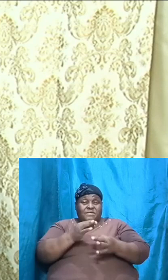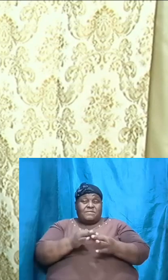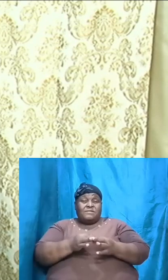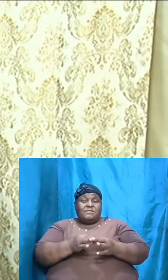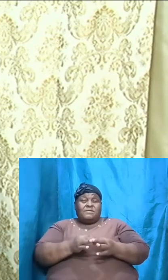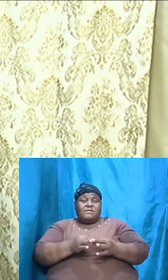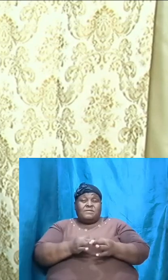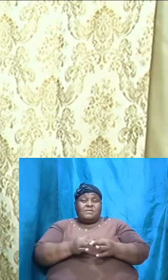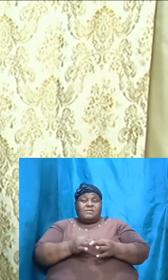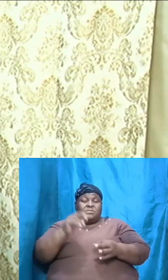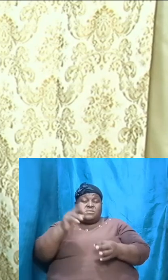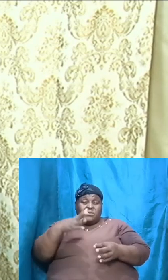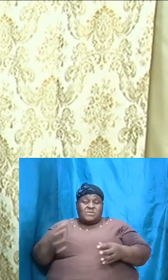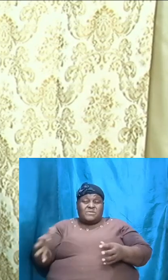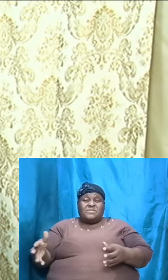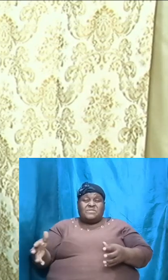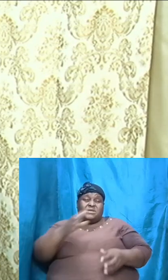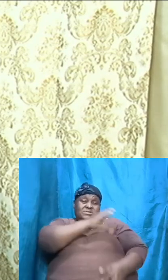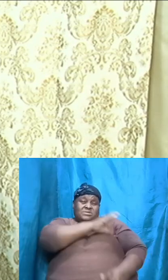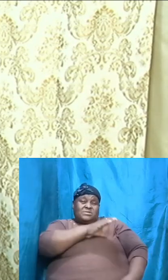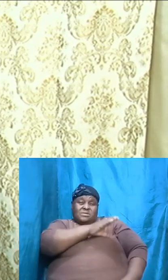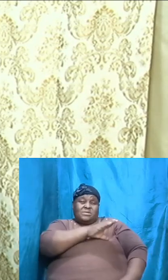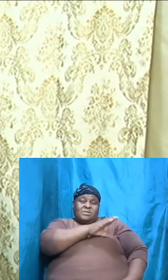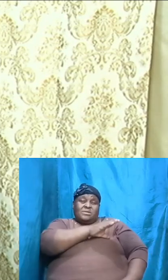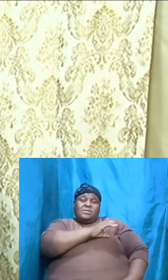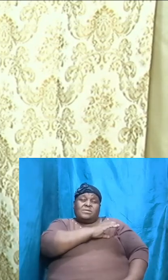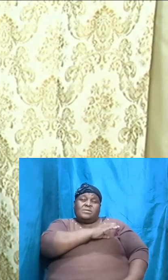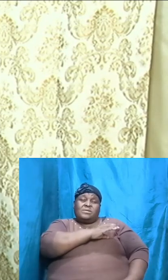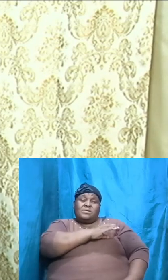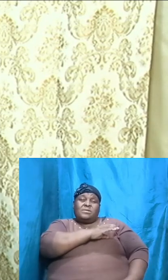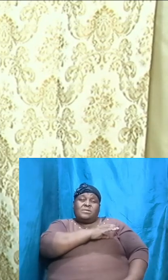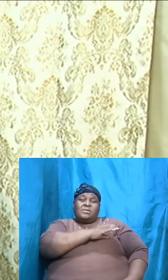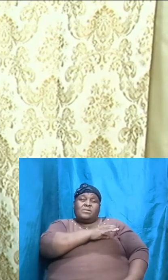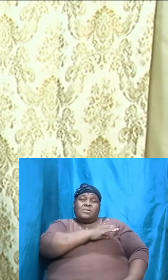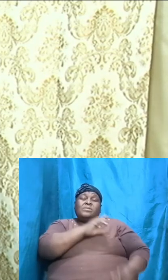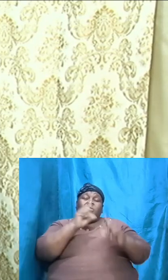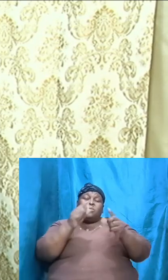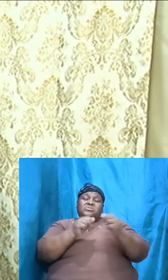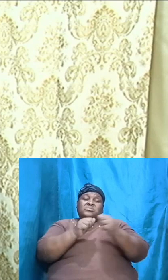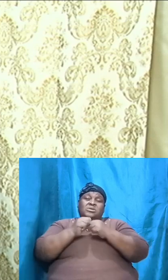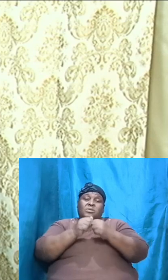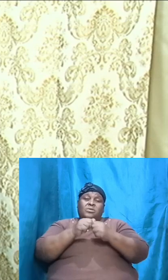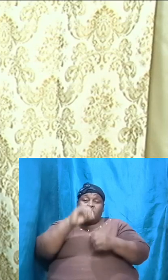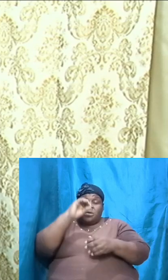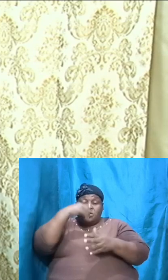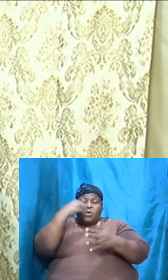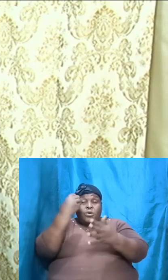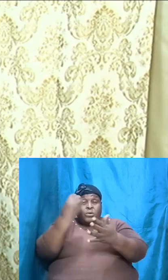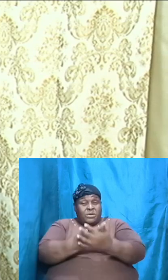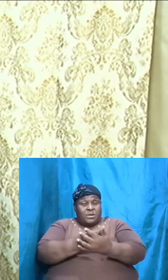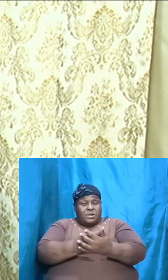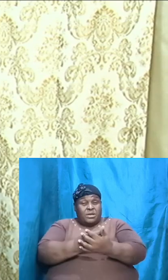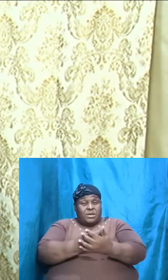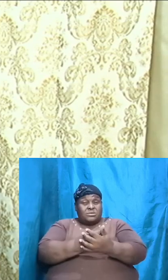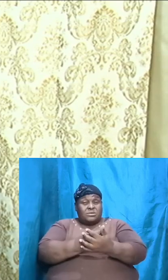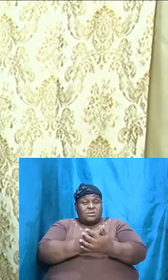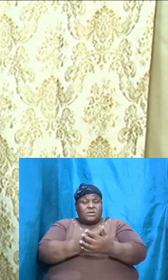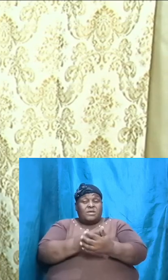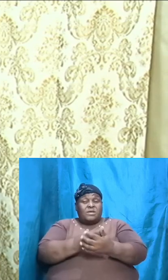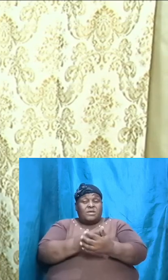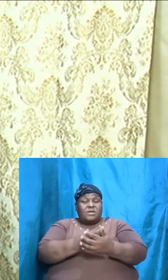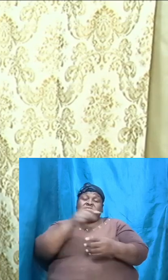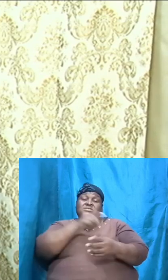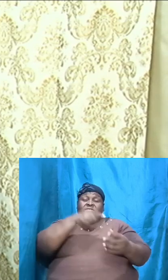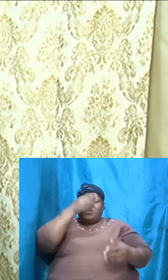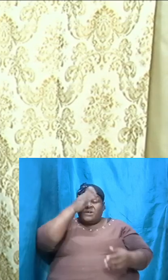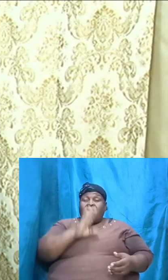go hand in hand he was obedient to the voice of the Lord yes obedient to the word of the Lord